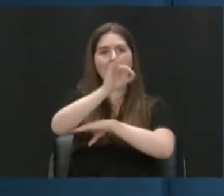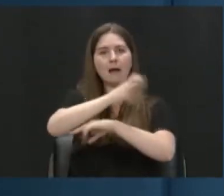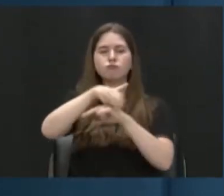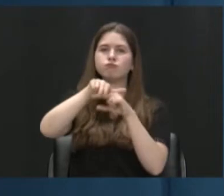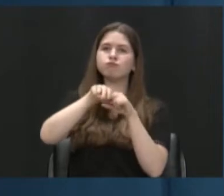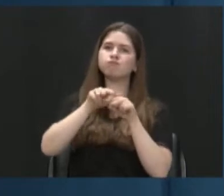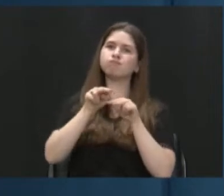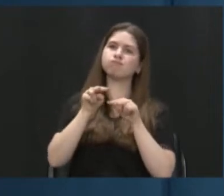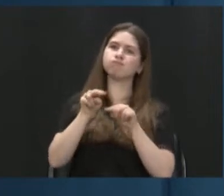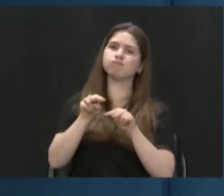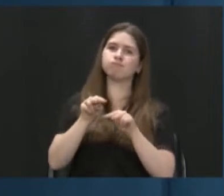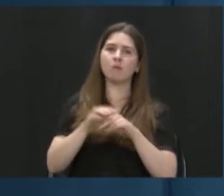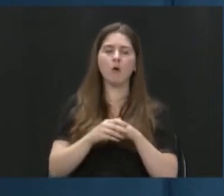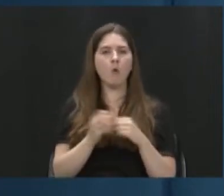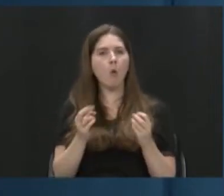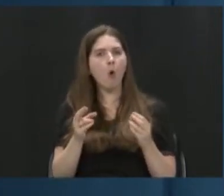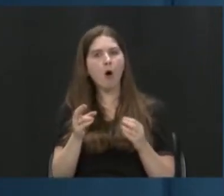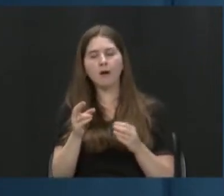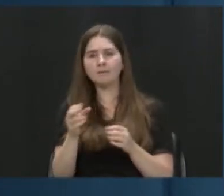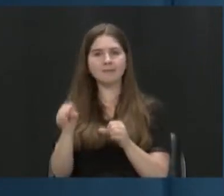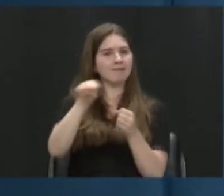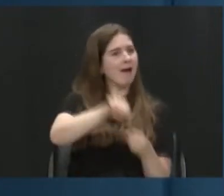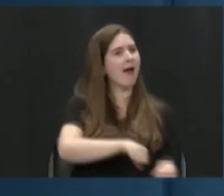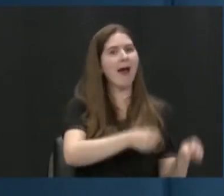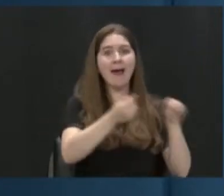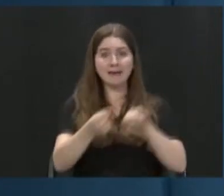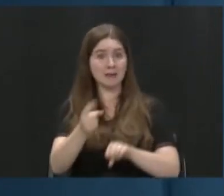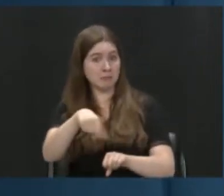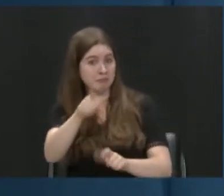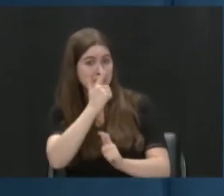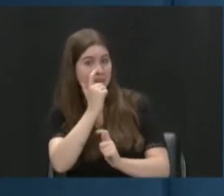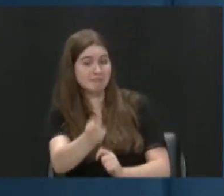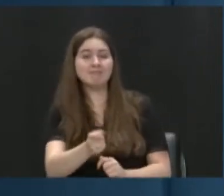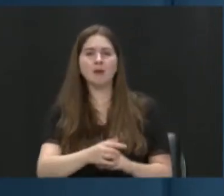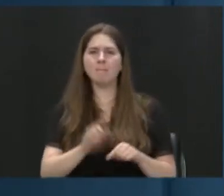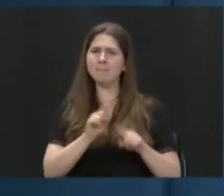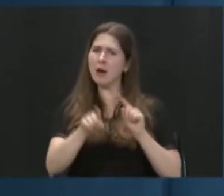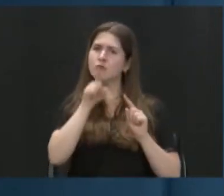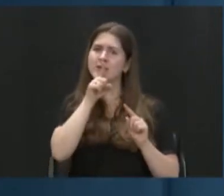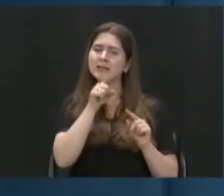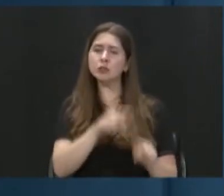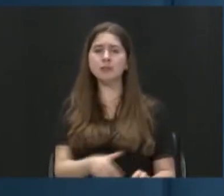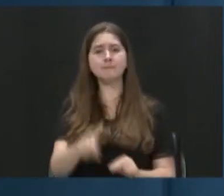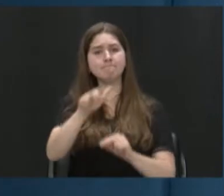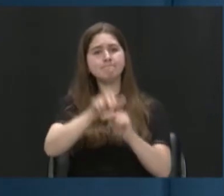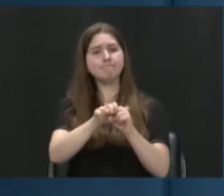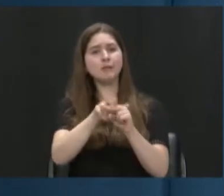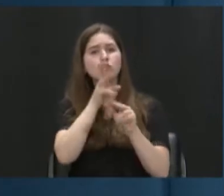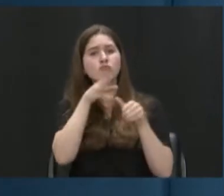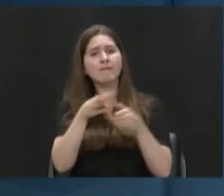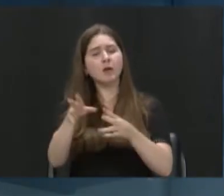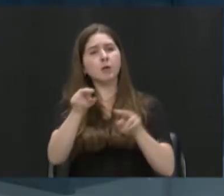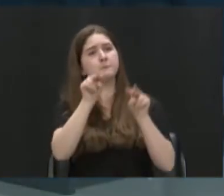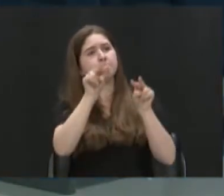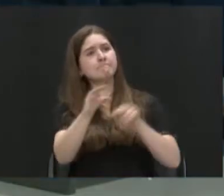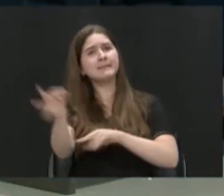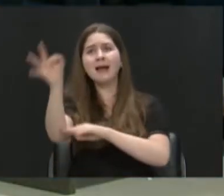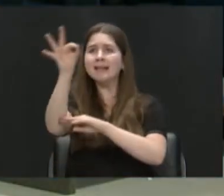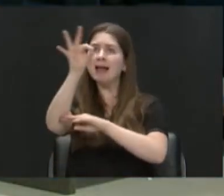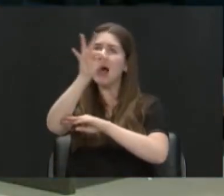kayaking, if you're into that. But really just watching a sunset on the river, taking a walk on the river